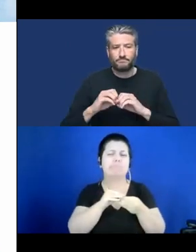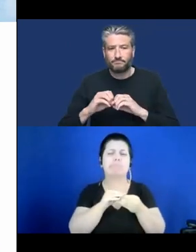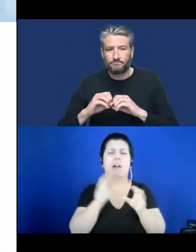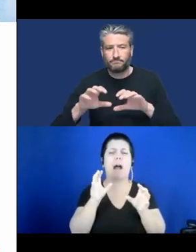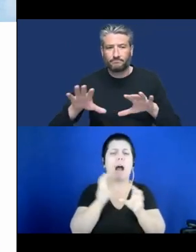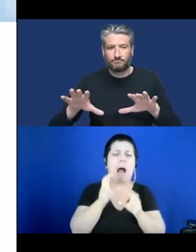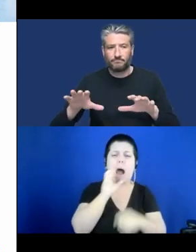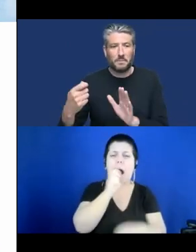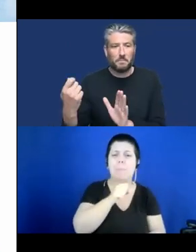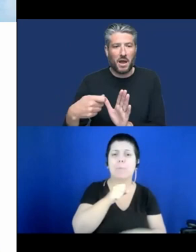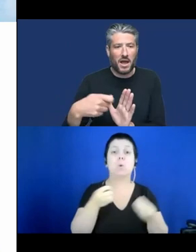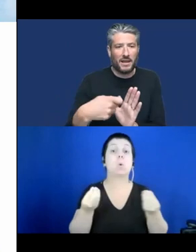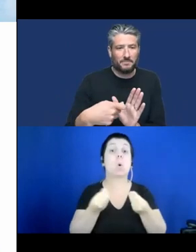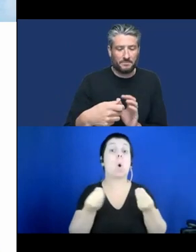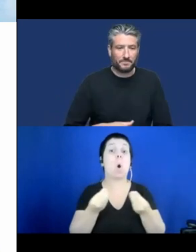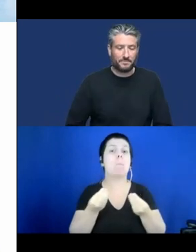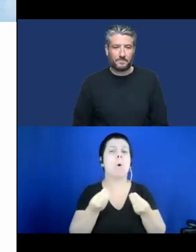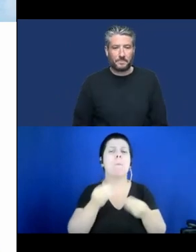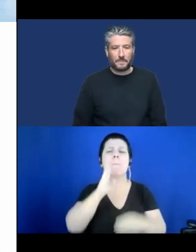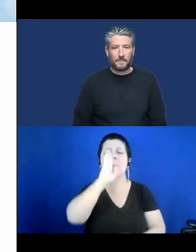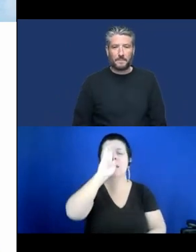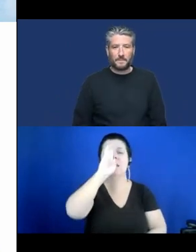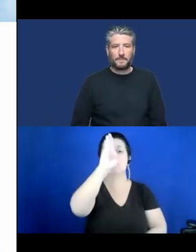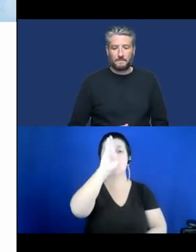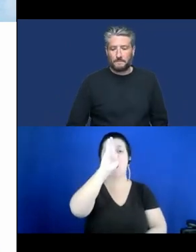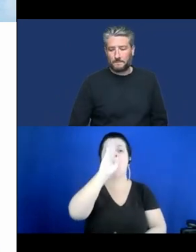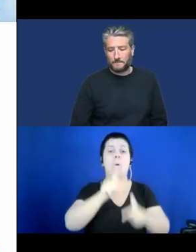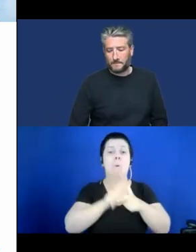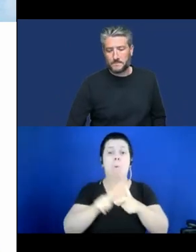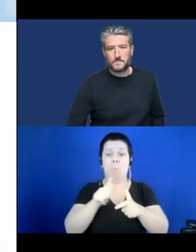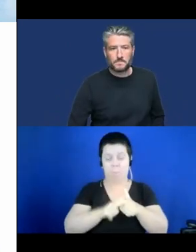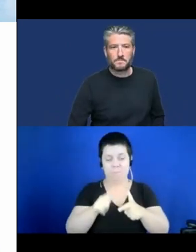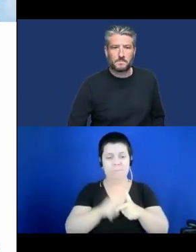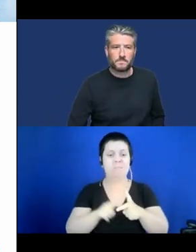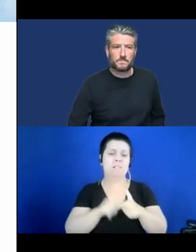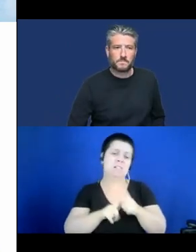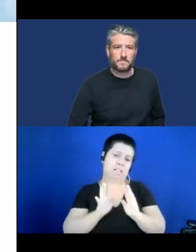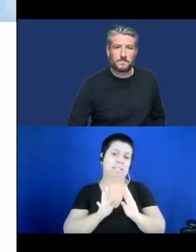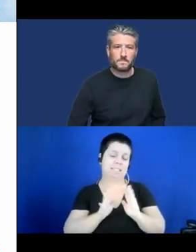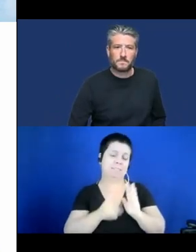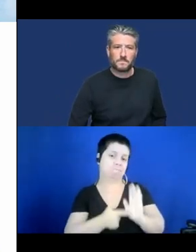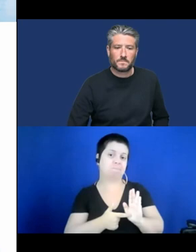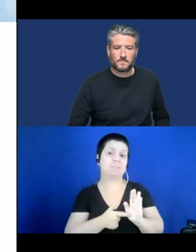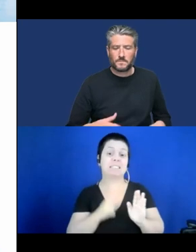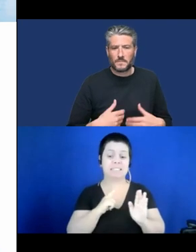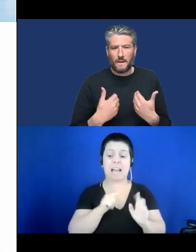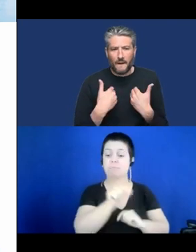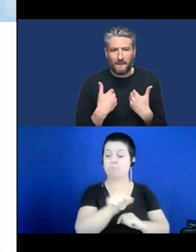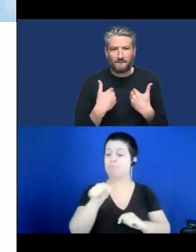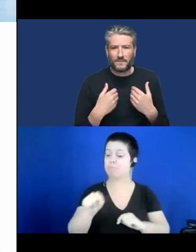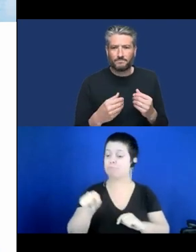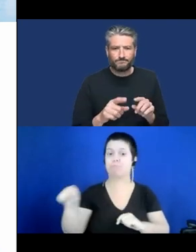you an introduction to a few obstacles that many producers of